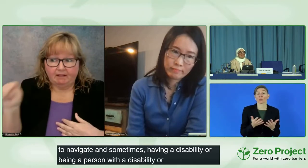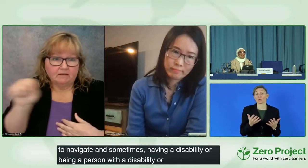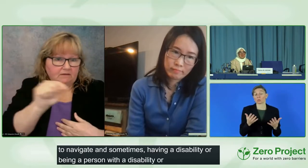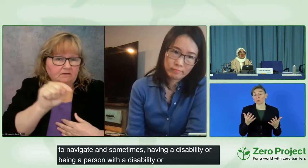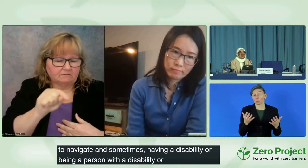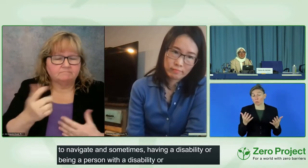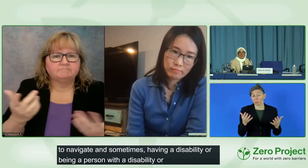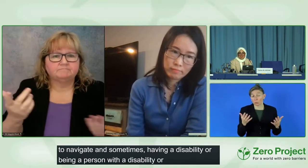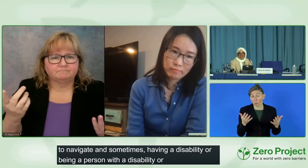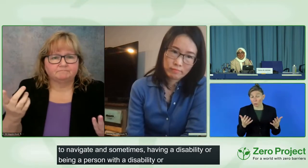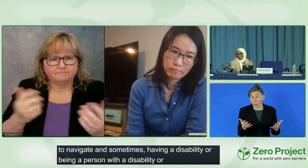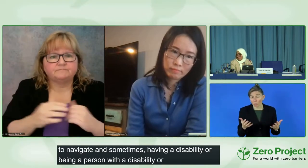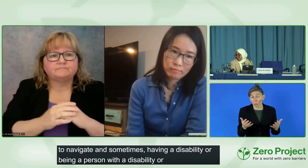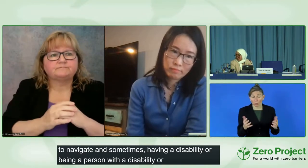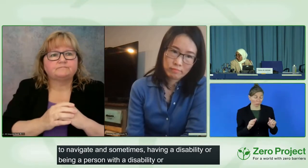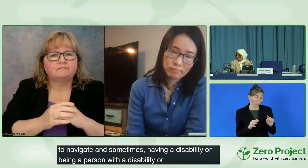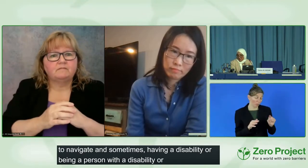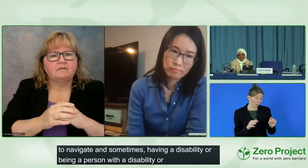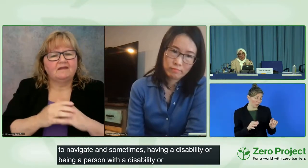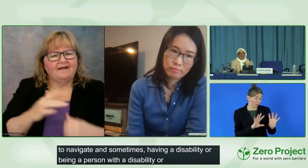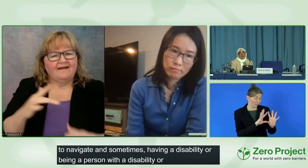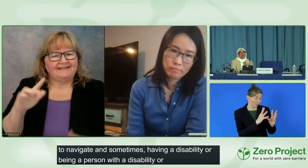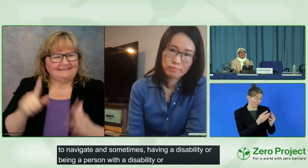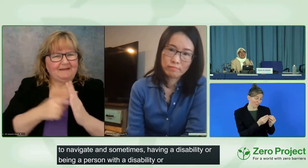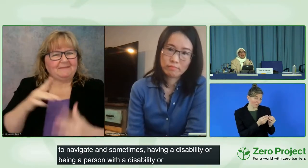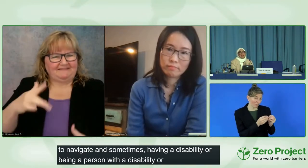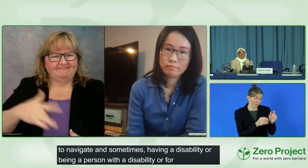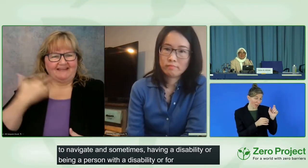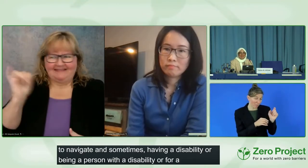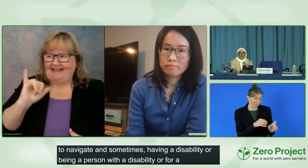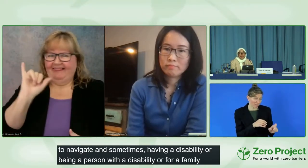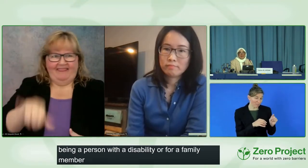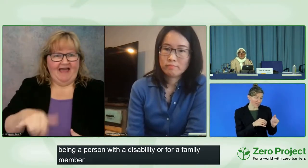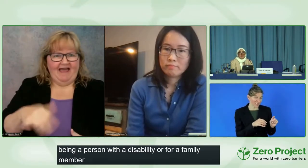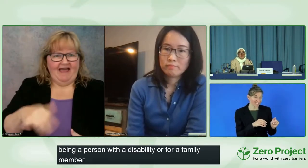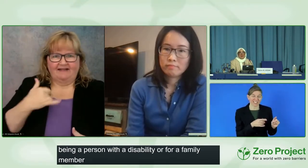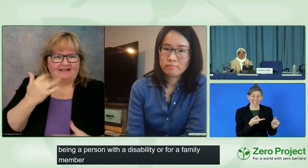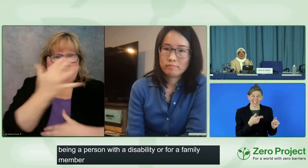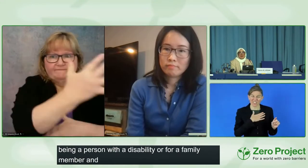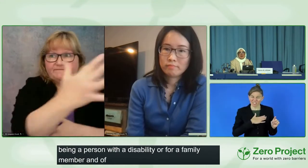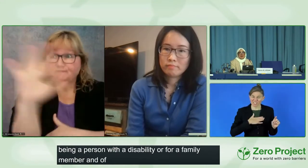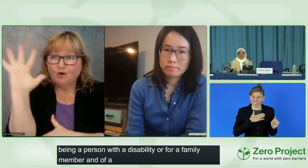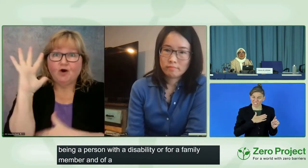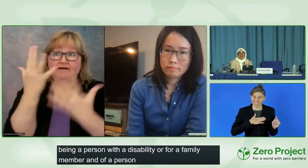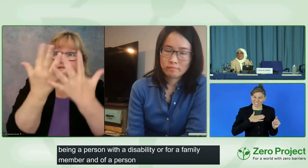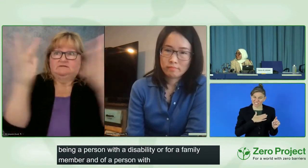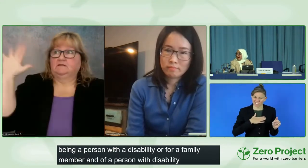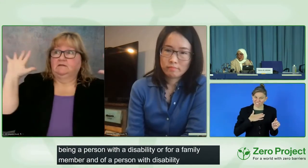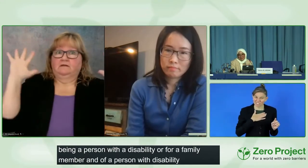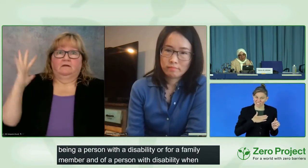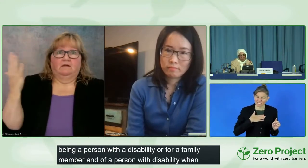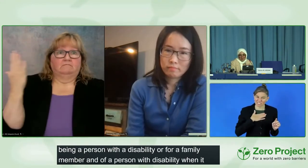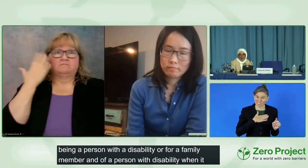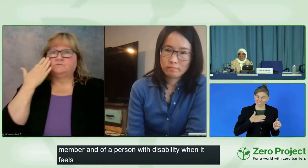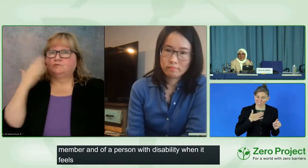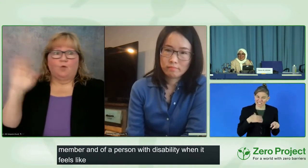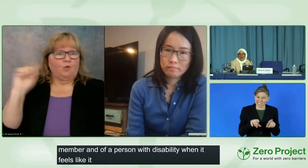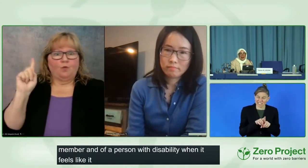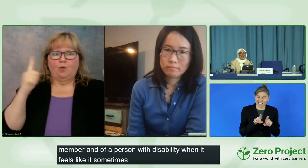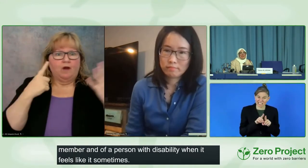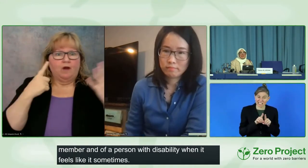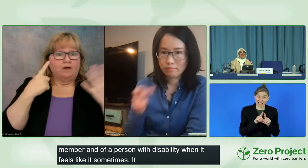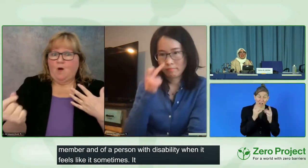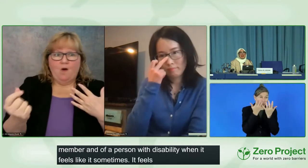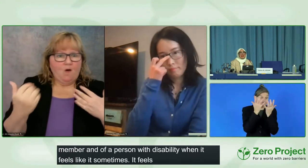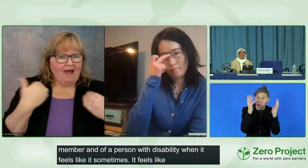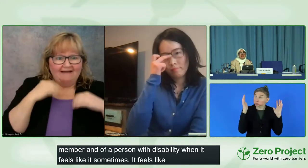a person with a disability feels like it sometimes. It feels like you don't have a road map, you